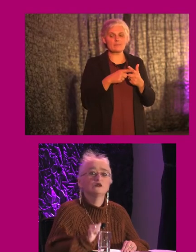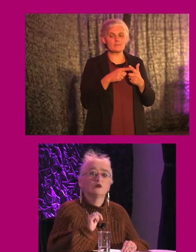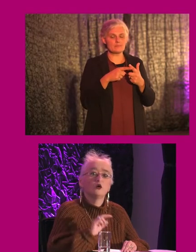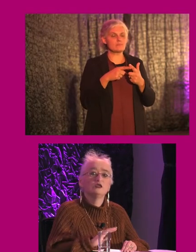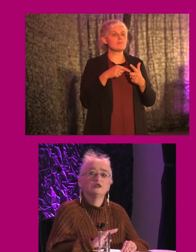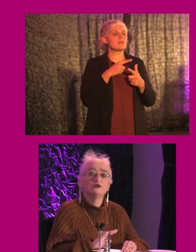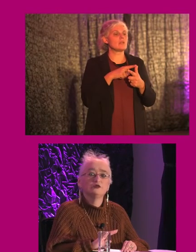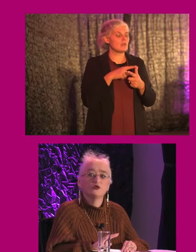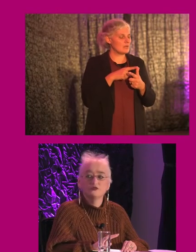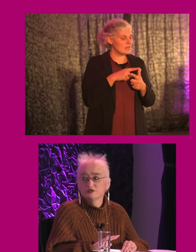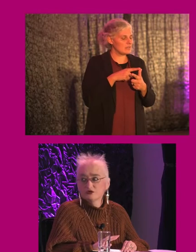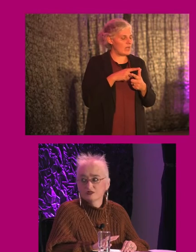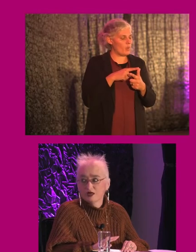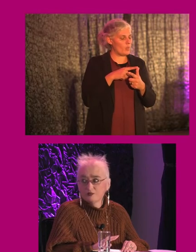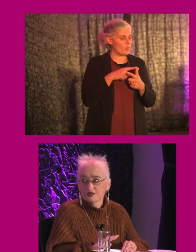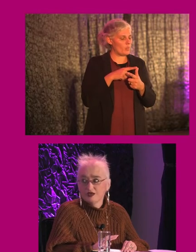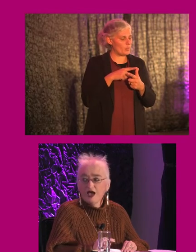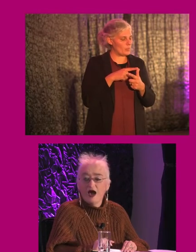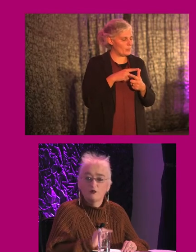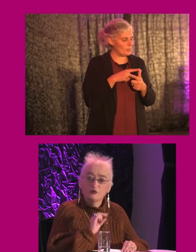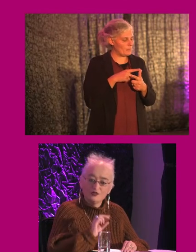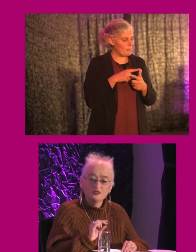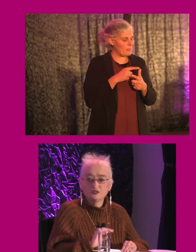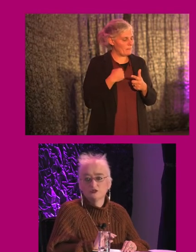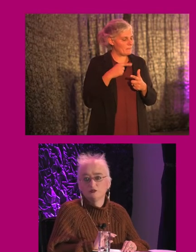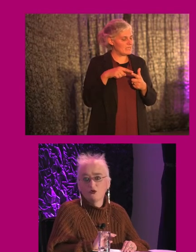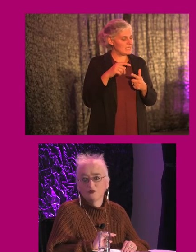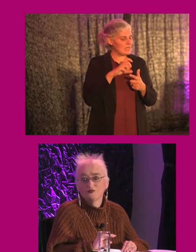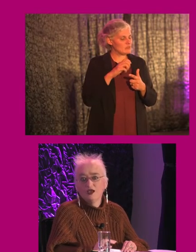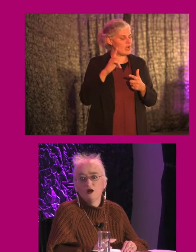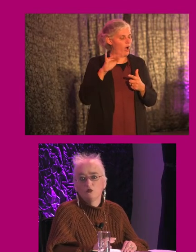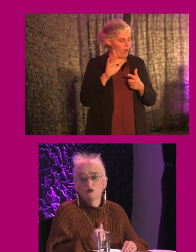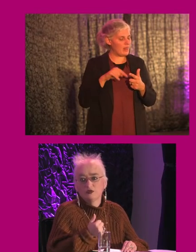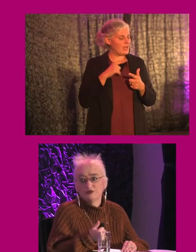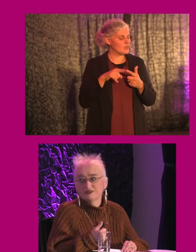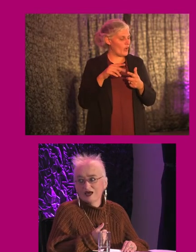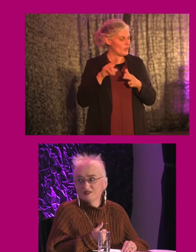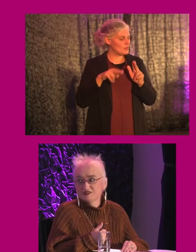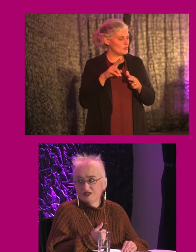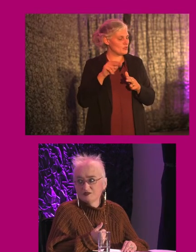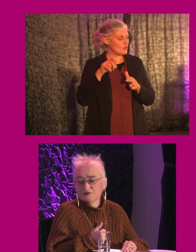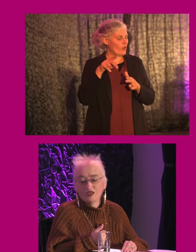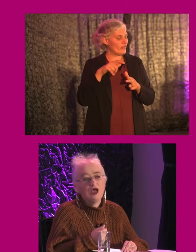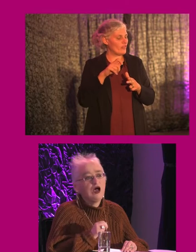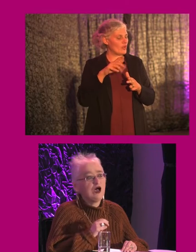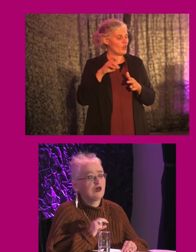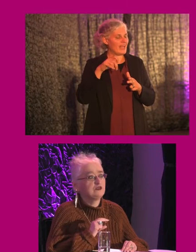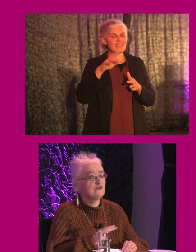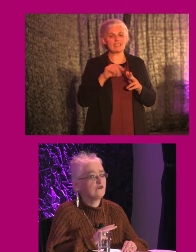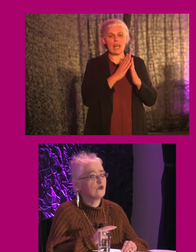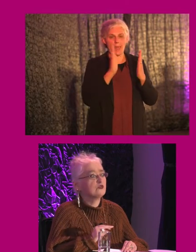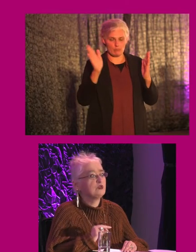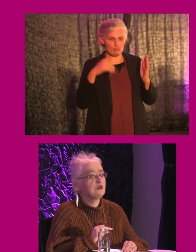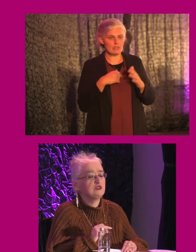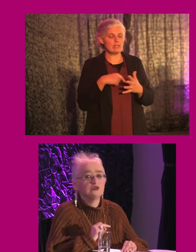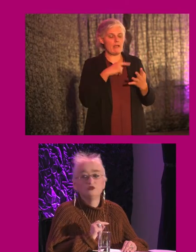Hall and one in our new North Quindoggan Library. And we're building two more. One will be in Tallis Stadium, and the